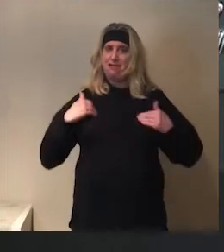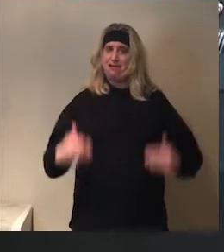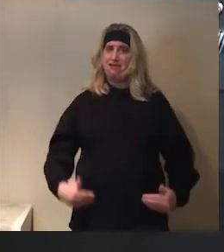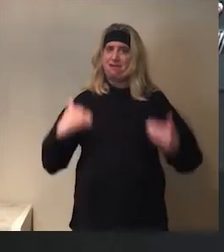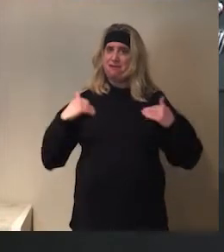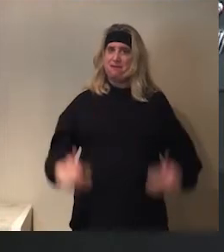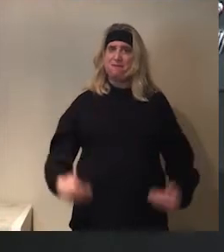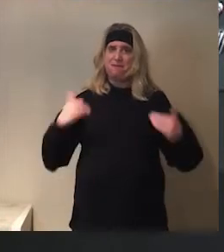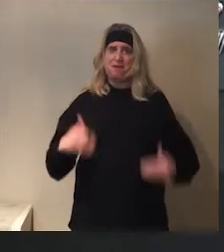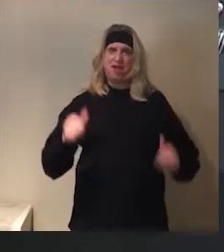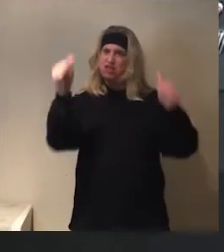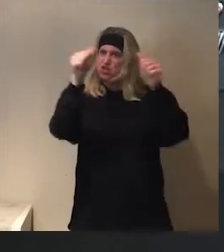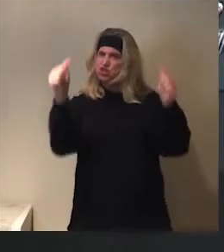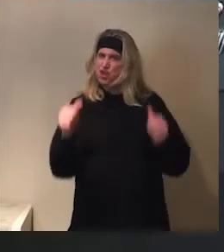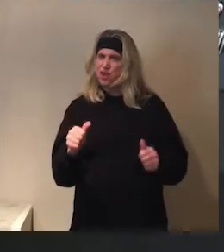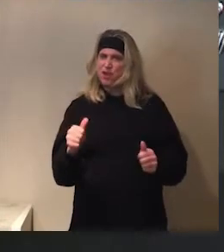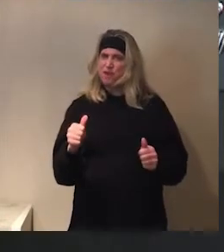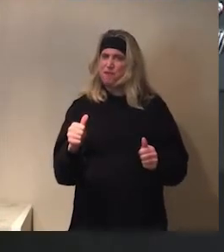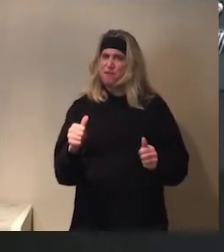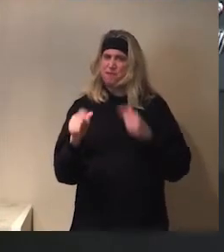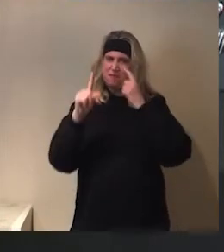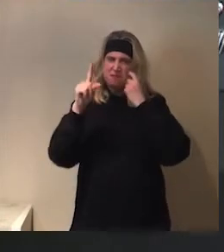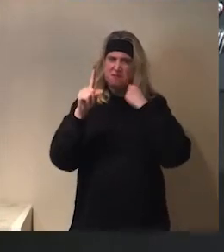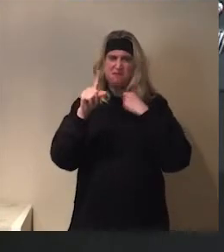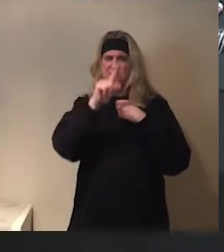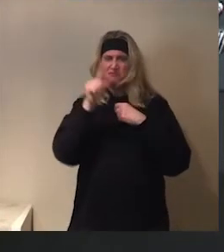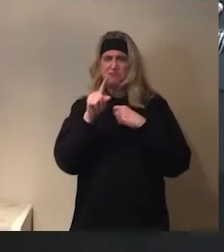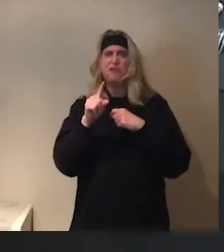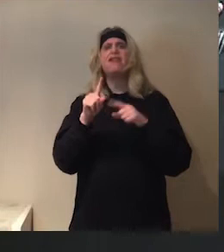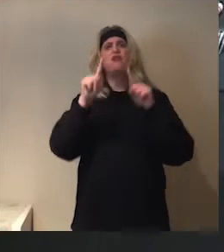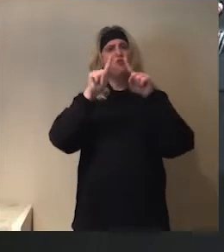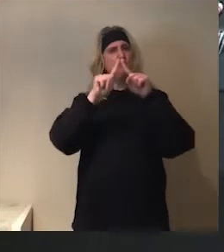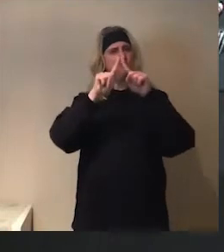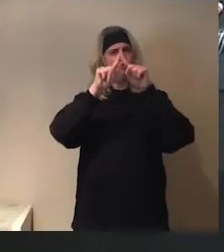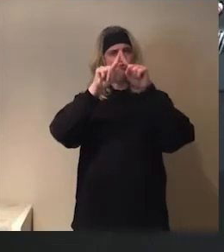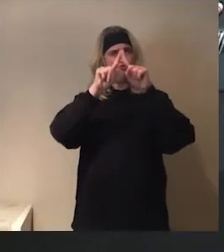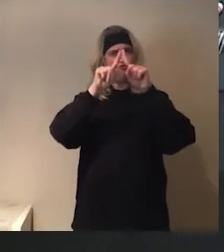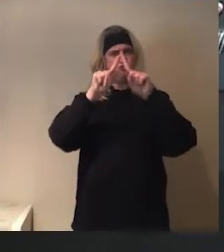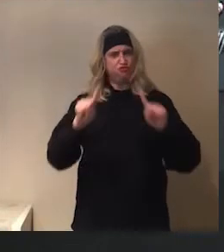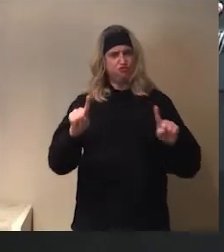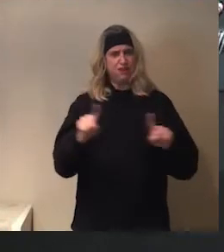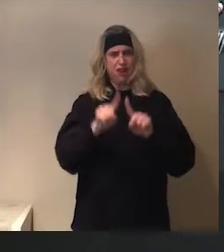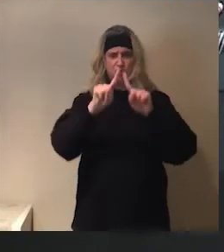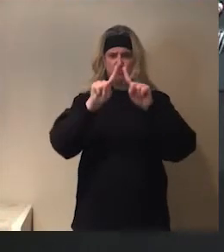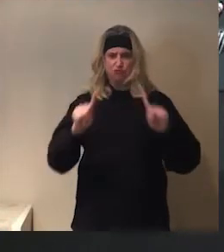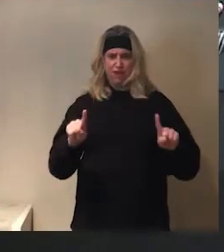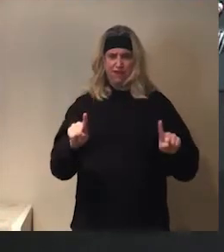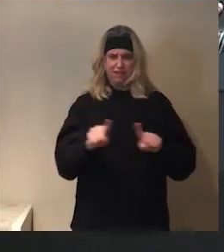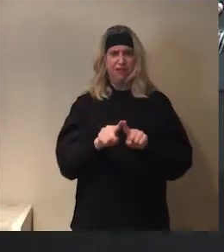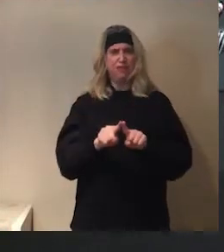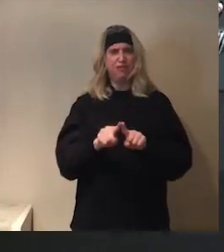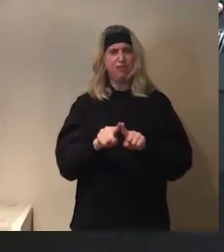The shape. Absolutely. I think the body, probably a rectangle. Oh, yeah. Okay. Like a rectangle. This,